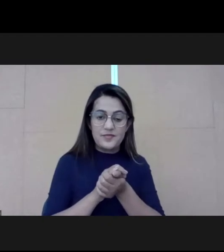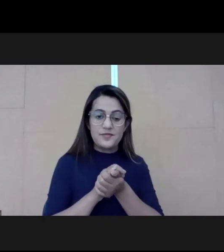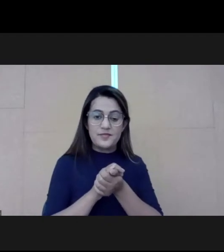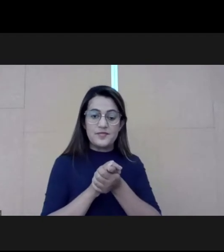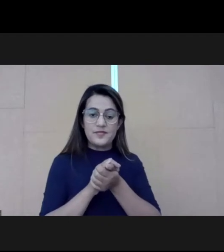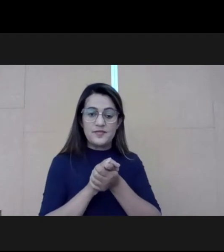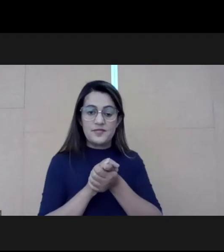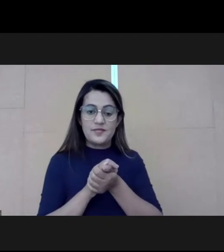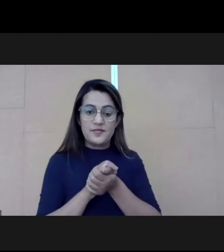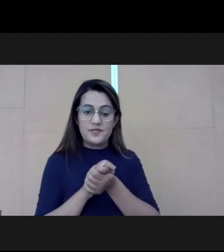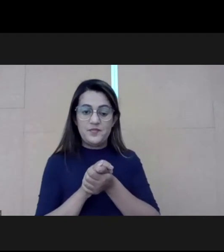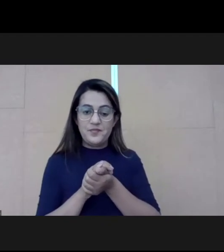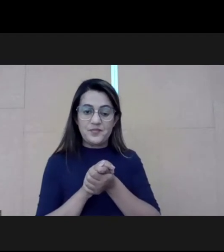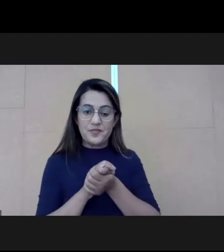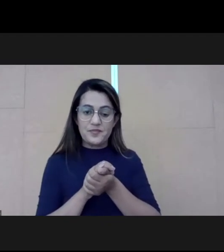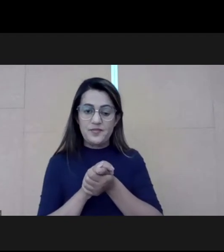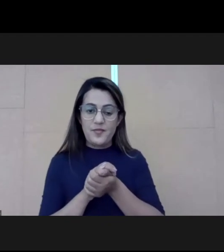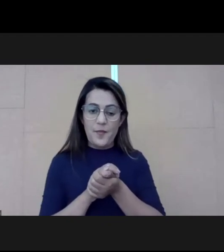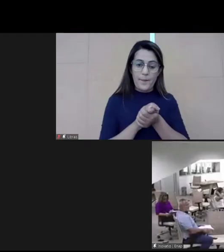Thank